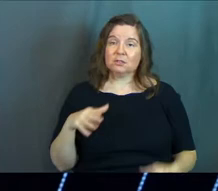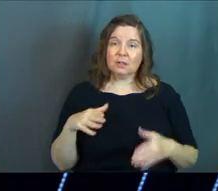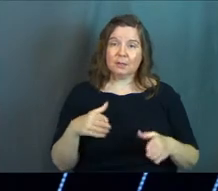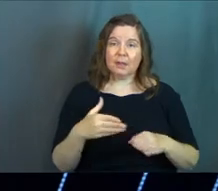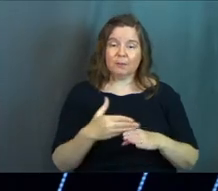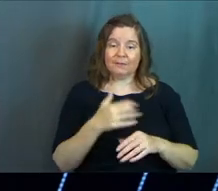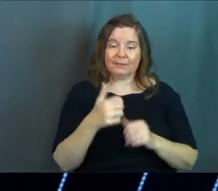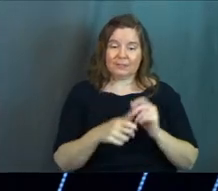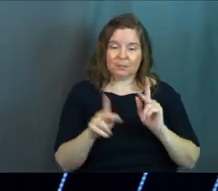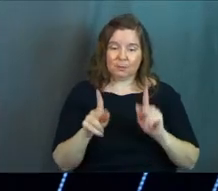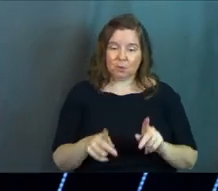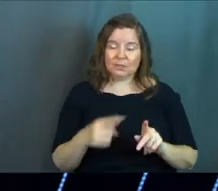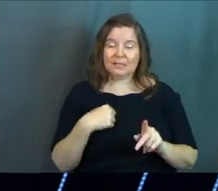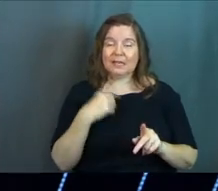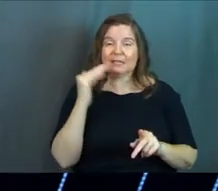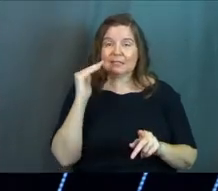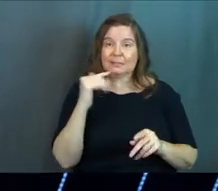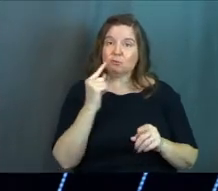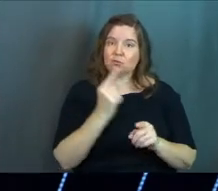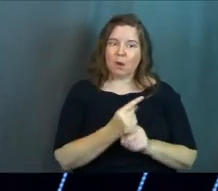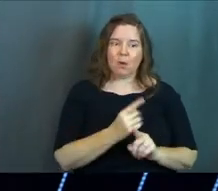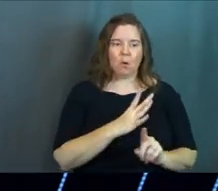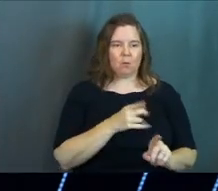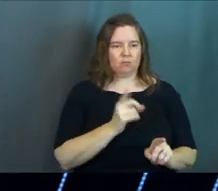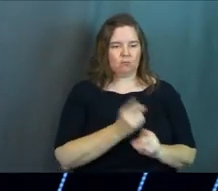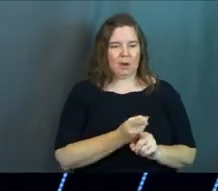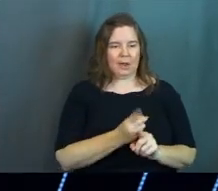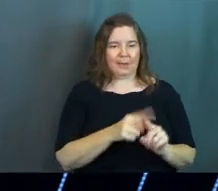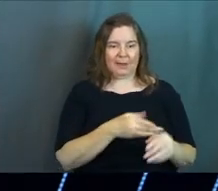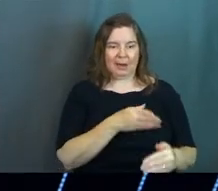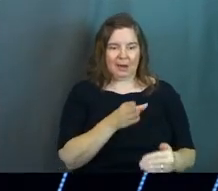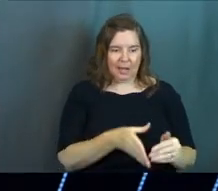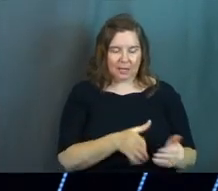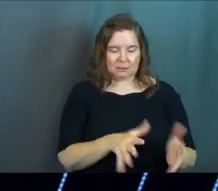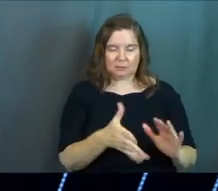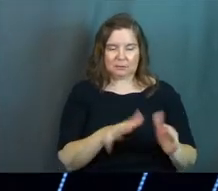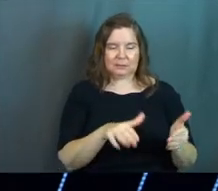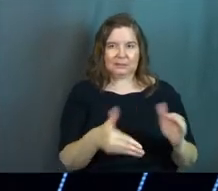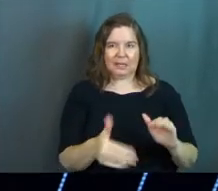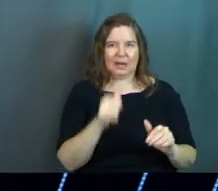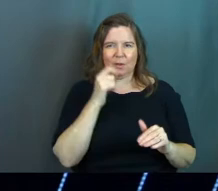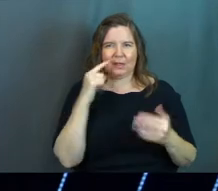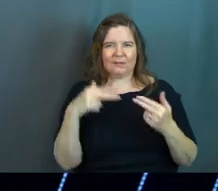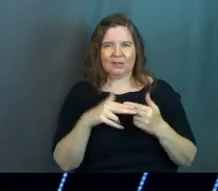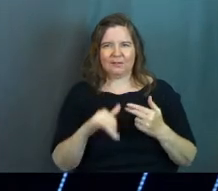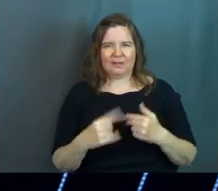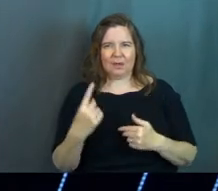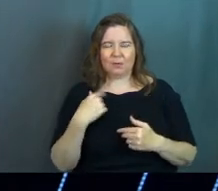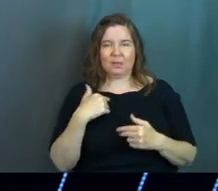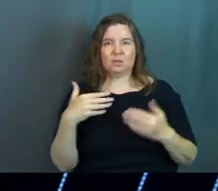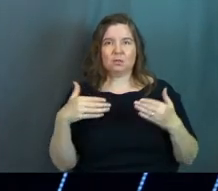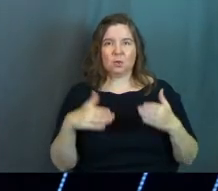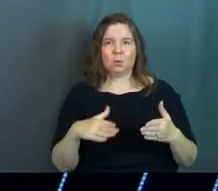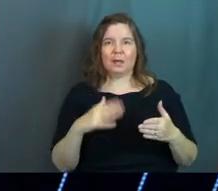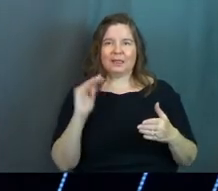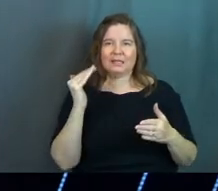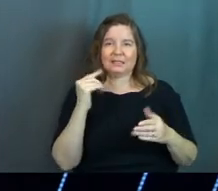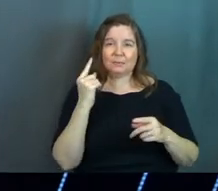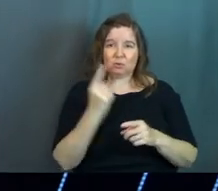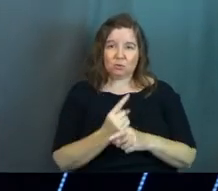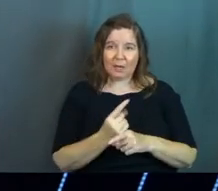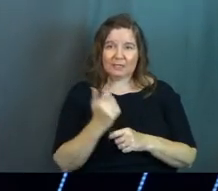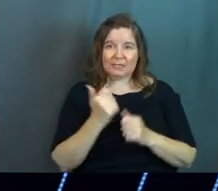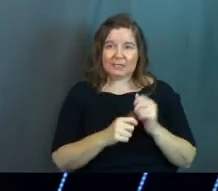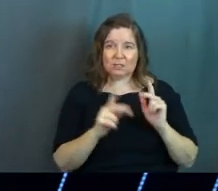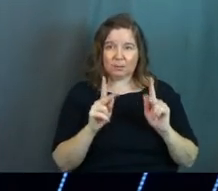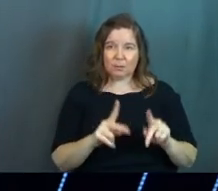before each person that seems right, but it ends in death. And I don't think I've got a slide for that one. There's a way that seems right